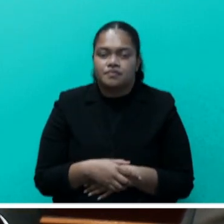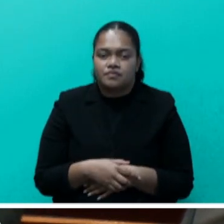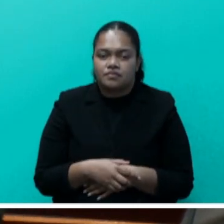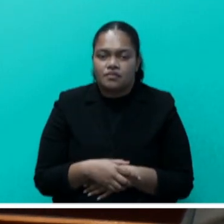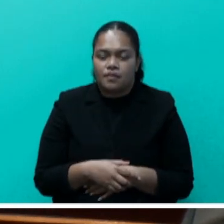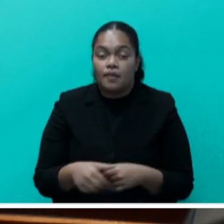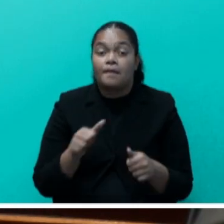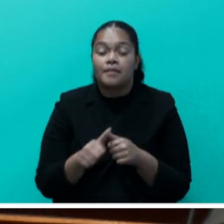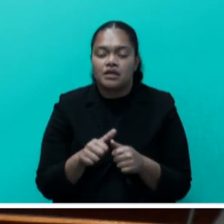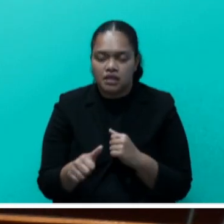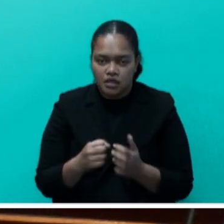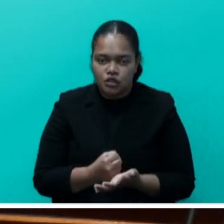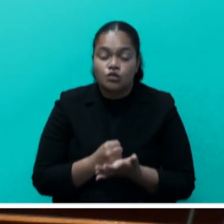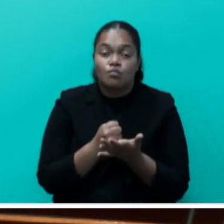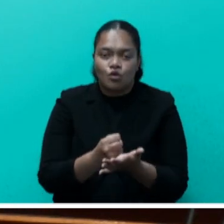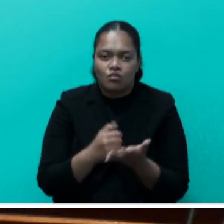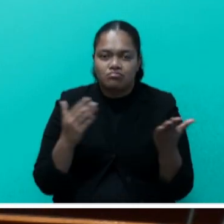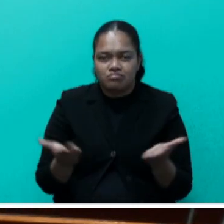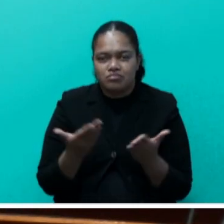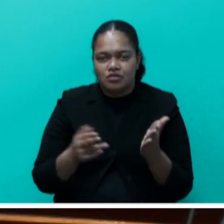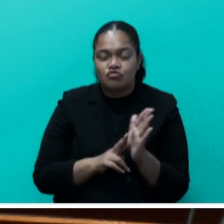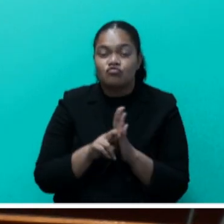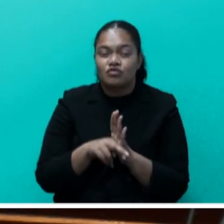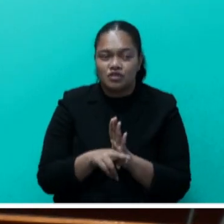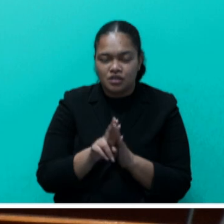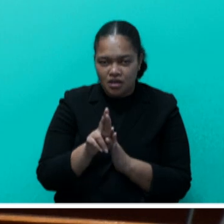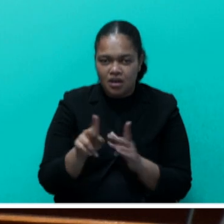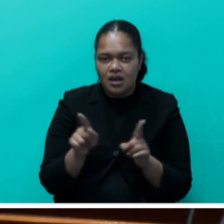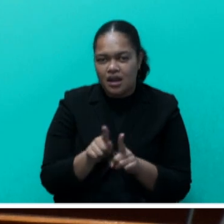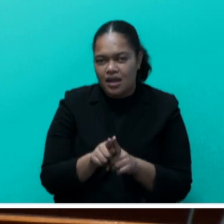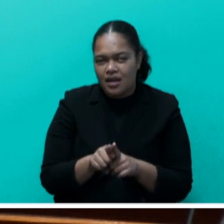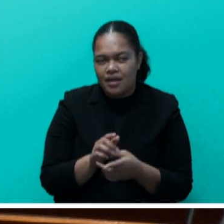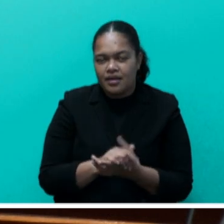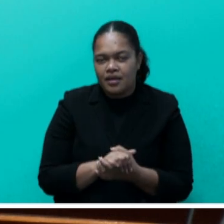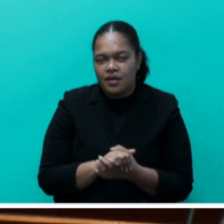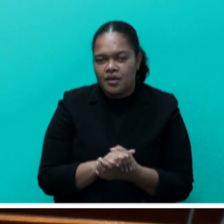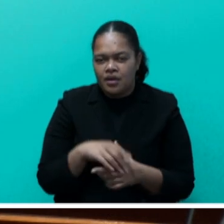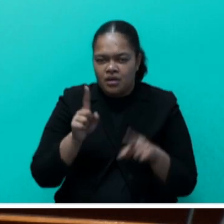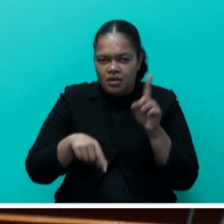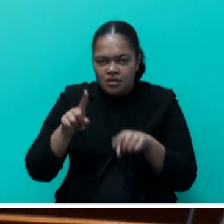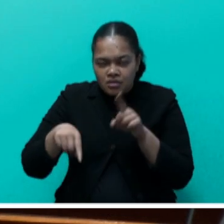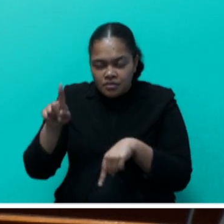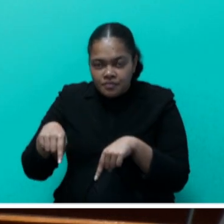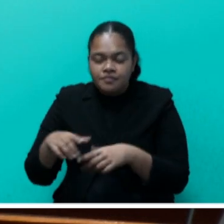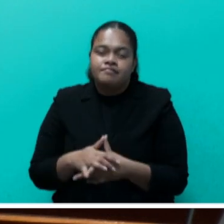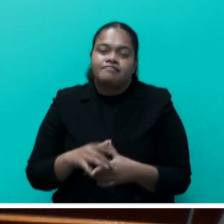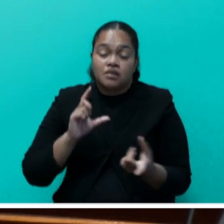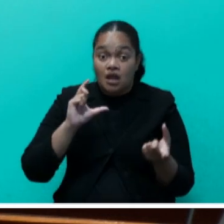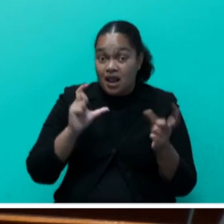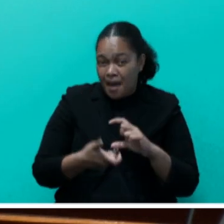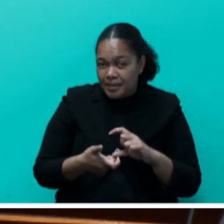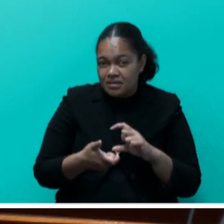to enhance resilience to exogenous shocks such as market fluctuations, climatic